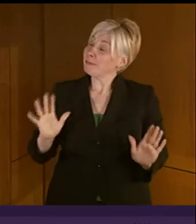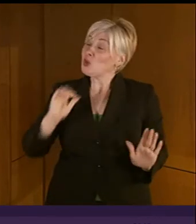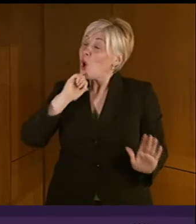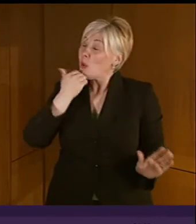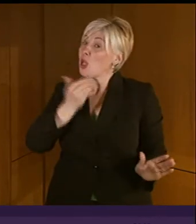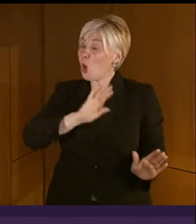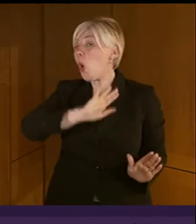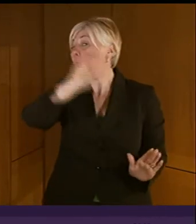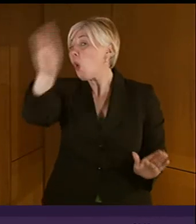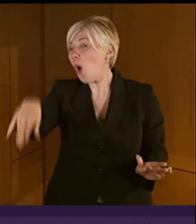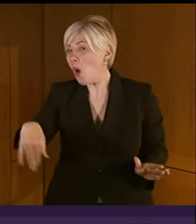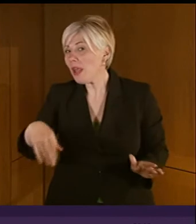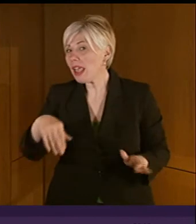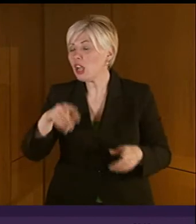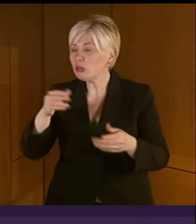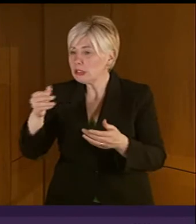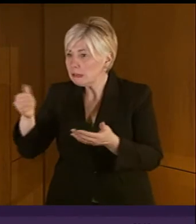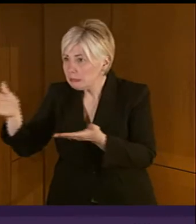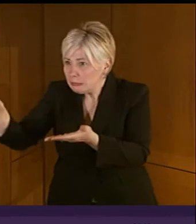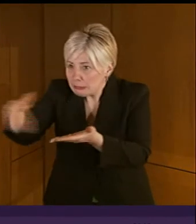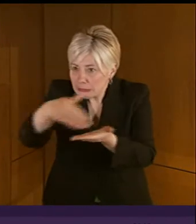it away and to supply further information to the member.